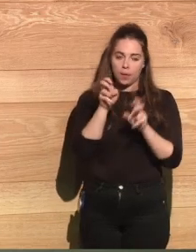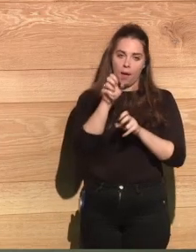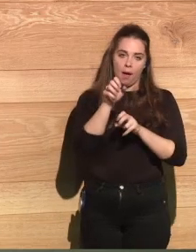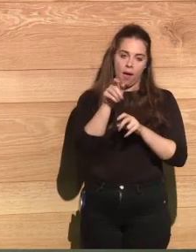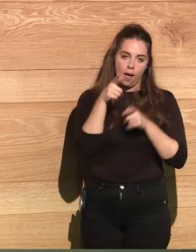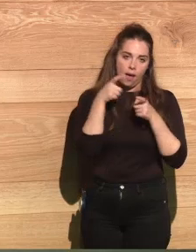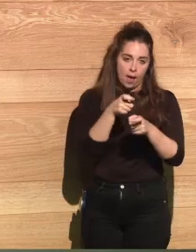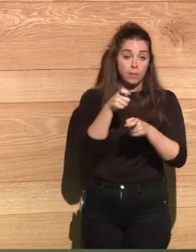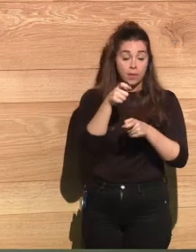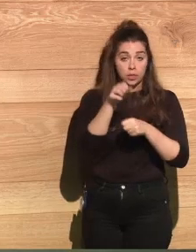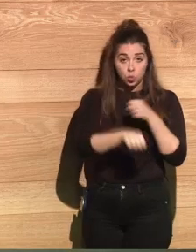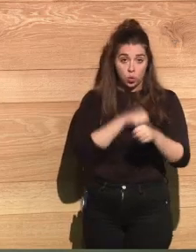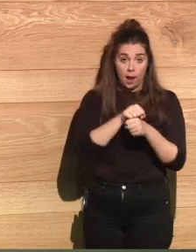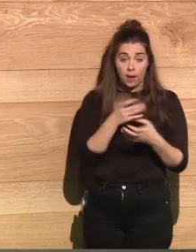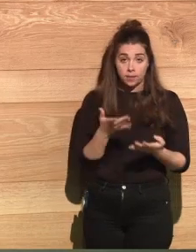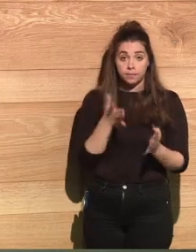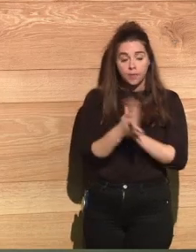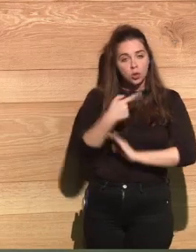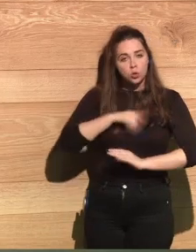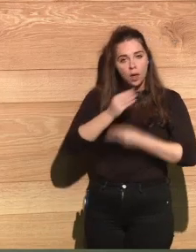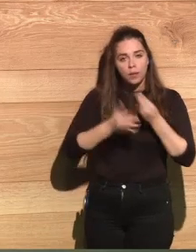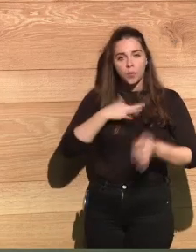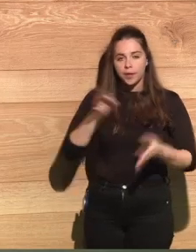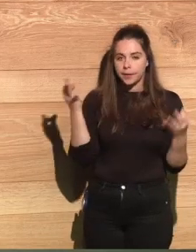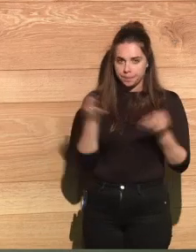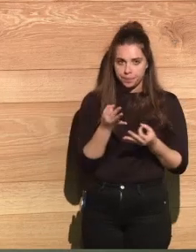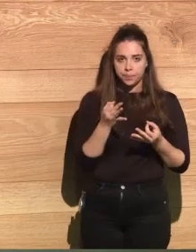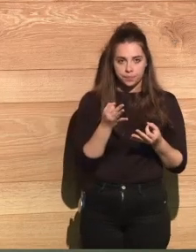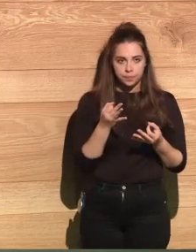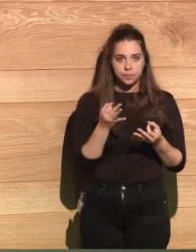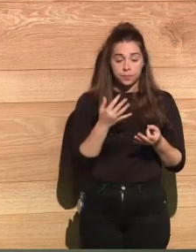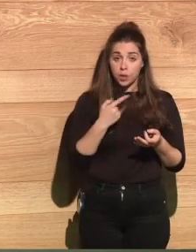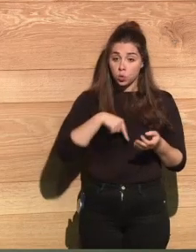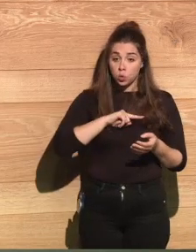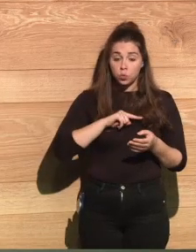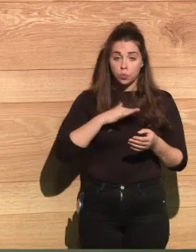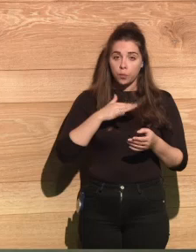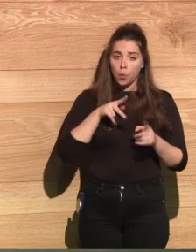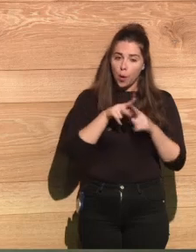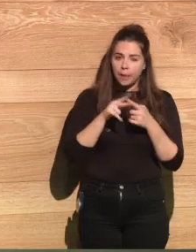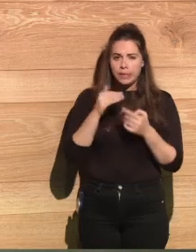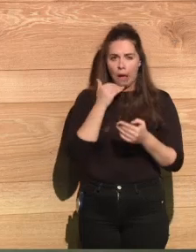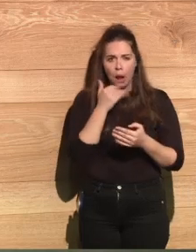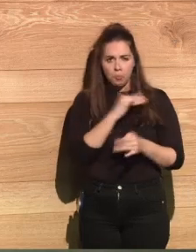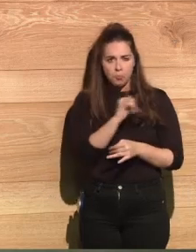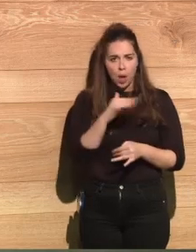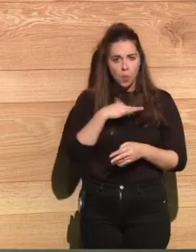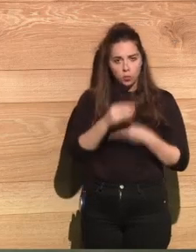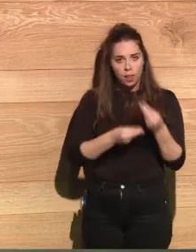prohibition of nuclear weapons. So what can we do? We have several tools at hand.